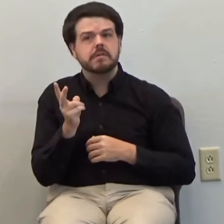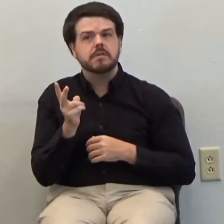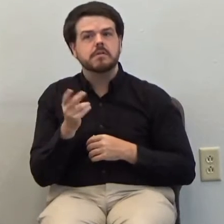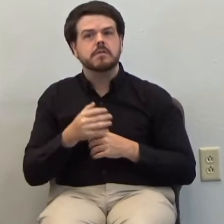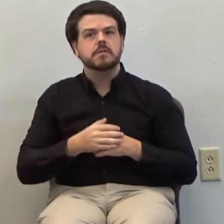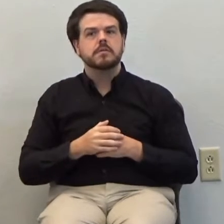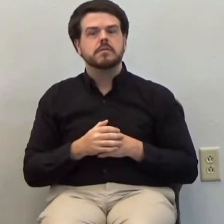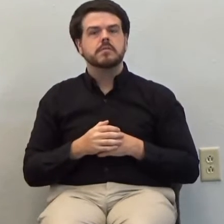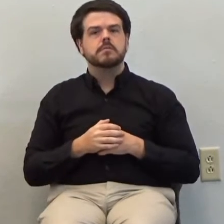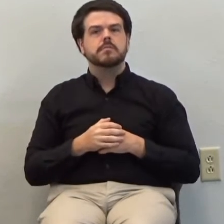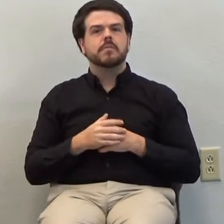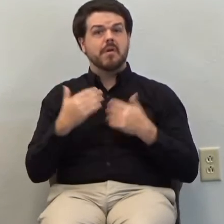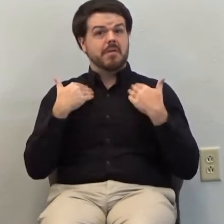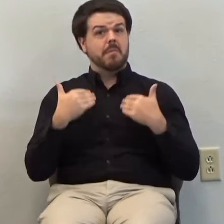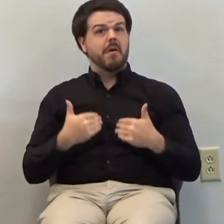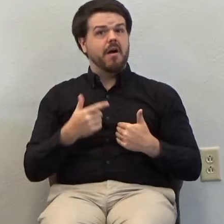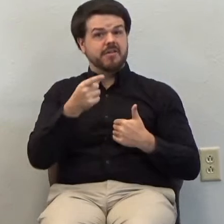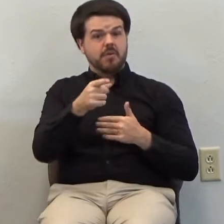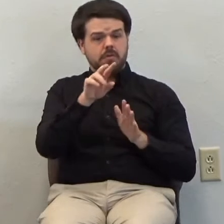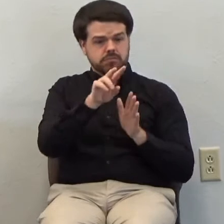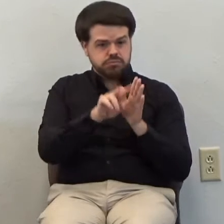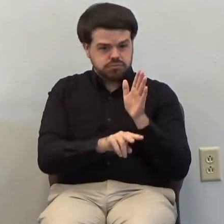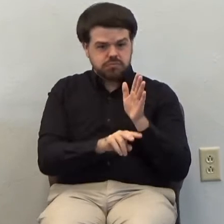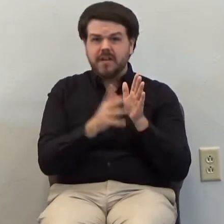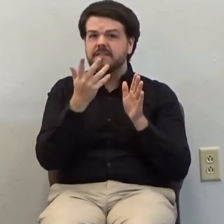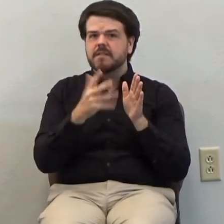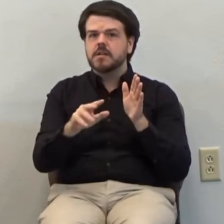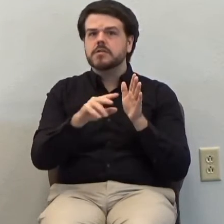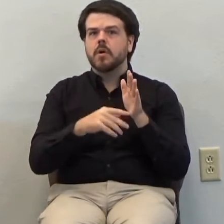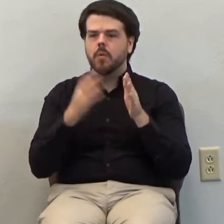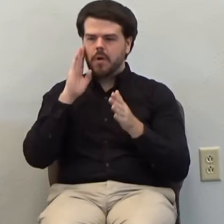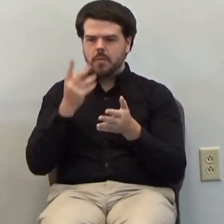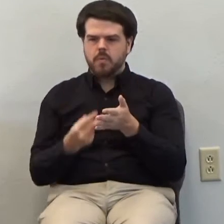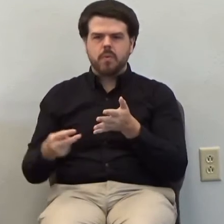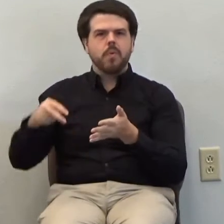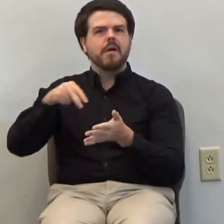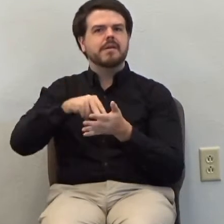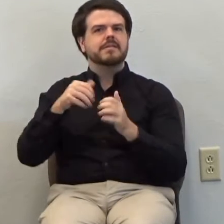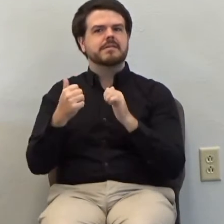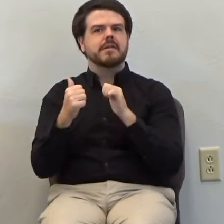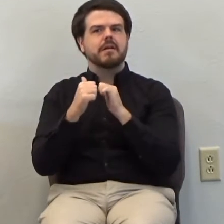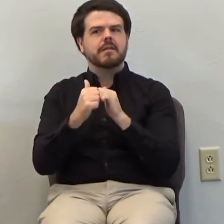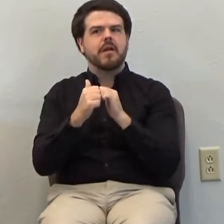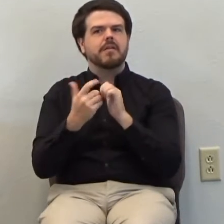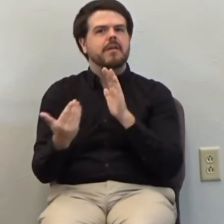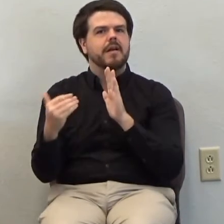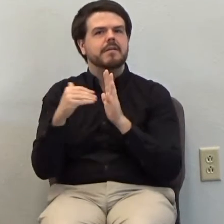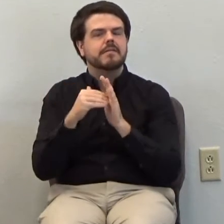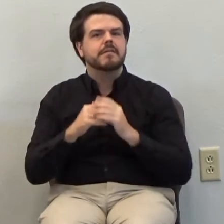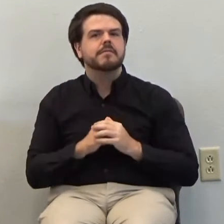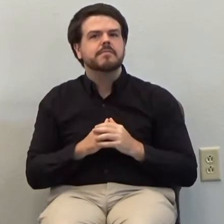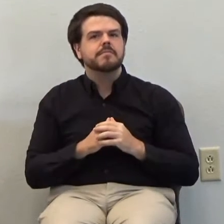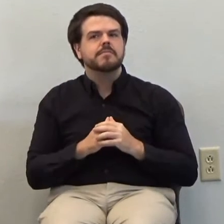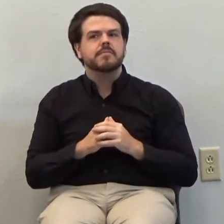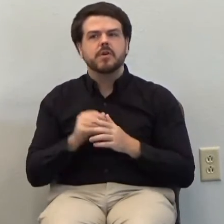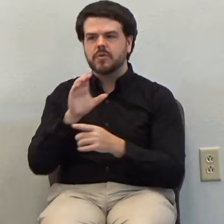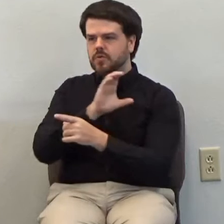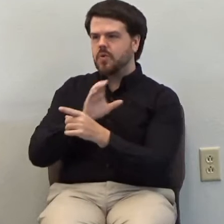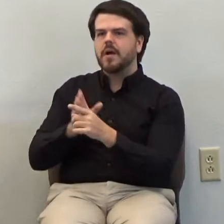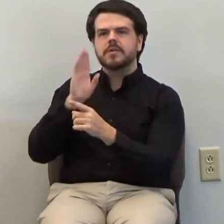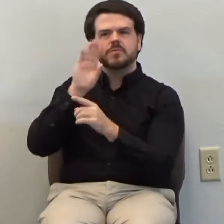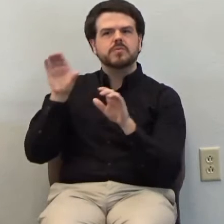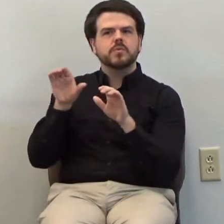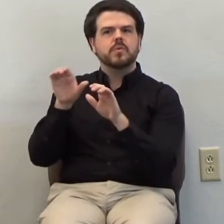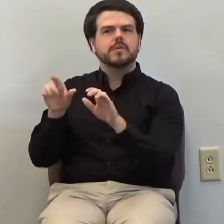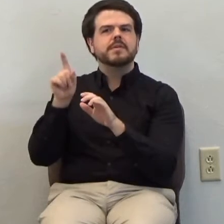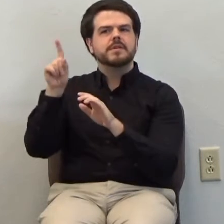The body you have, after it goes in the grave, will come back flesh and blood. Everyone's. Christ will do it because He is glorious. This